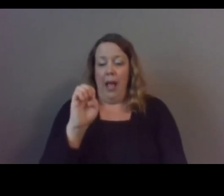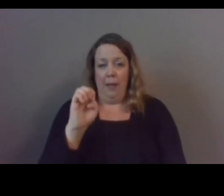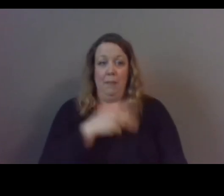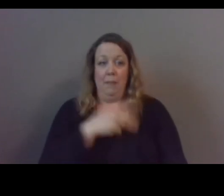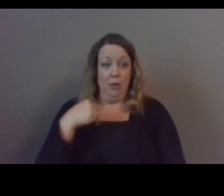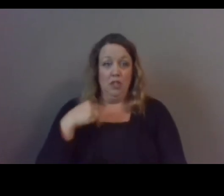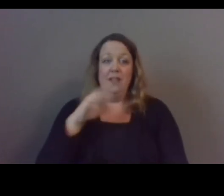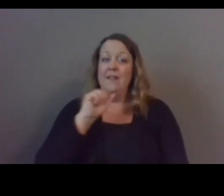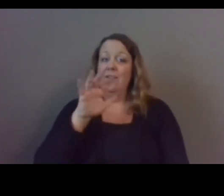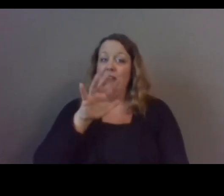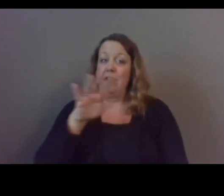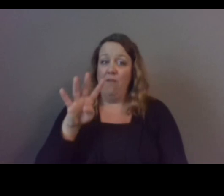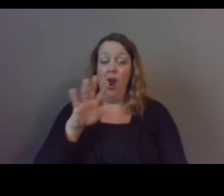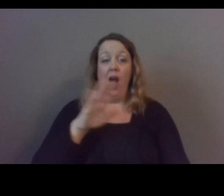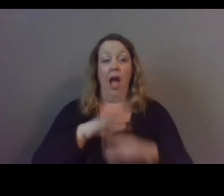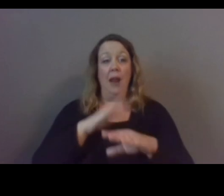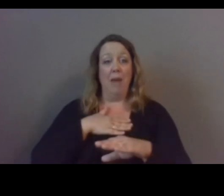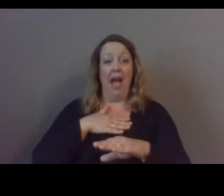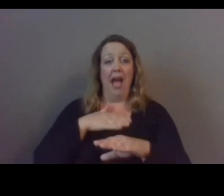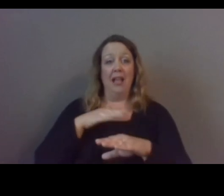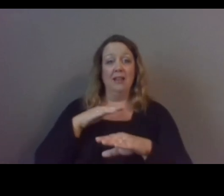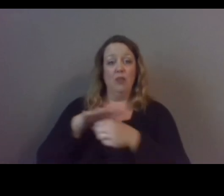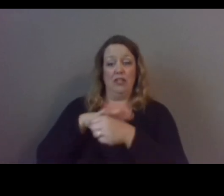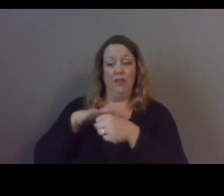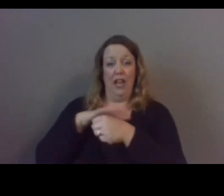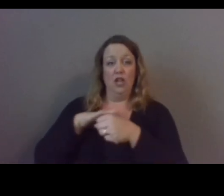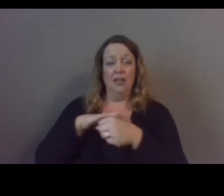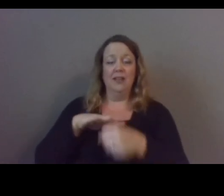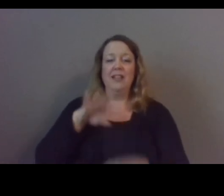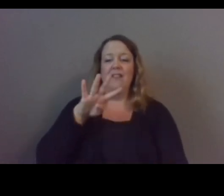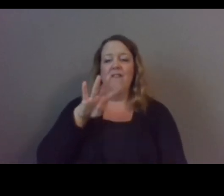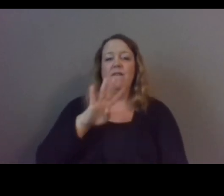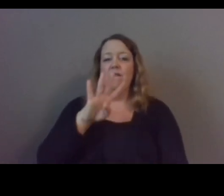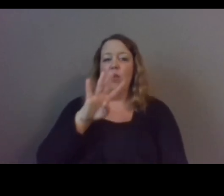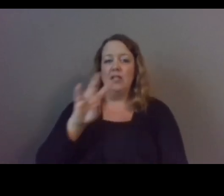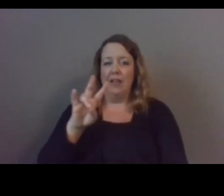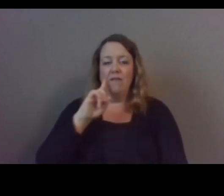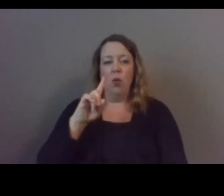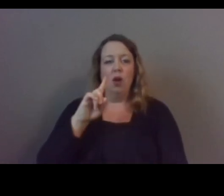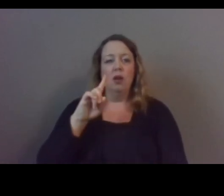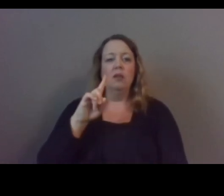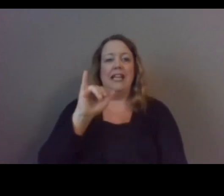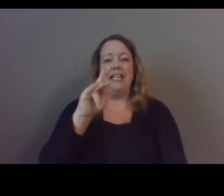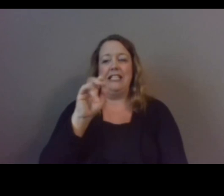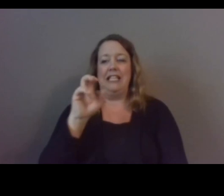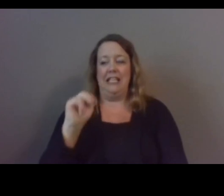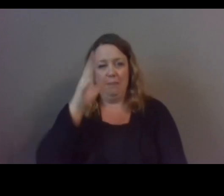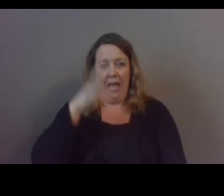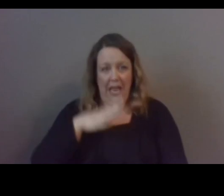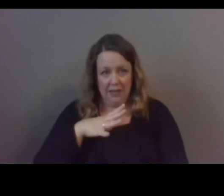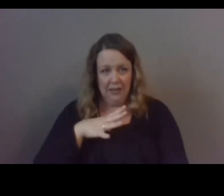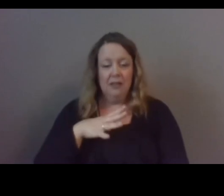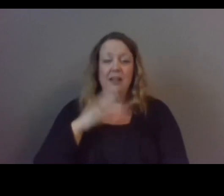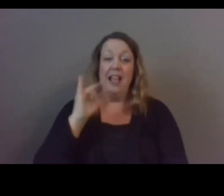on my reservation pine ridge it's 47 for indian men so if anyone was concerned that would be a public health